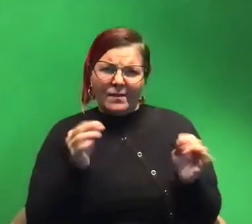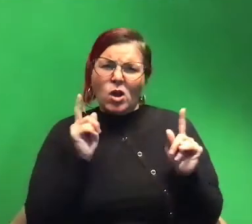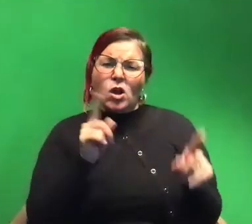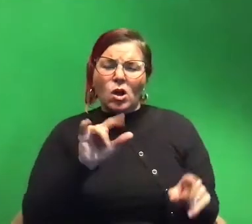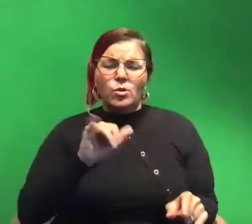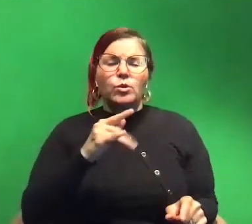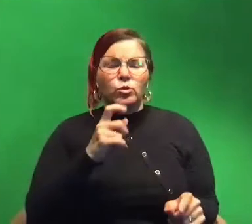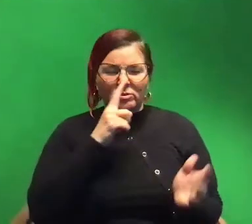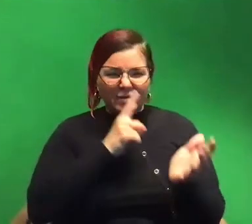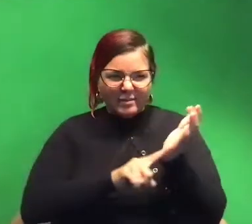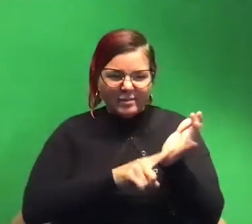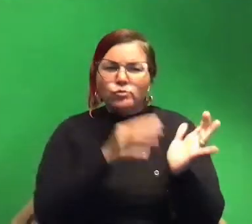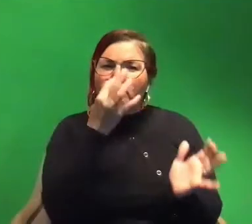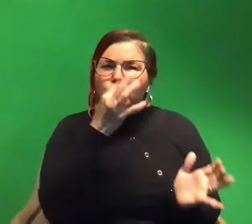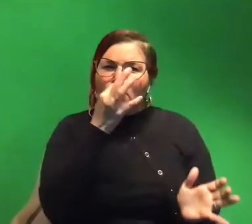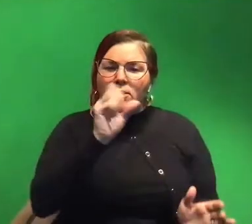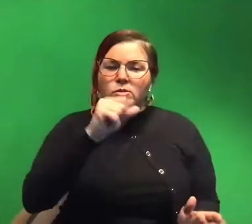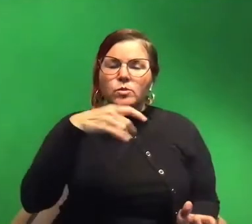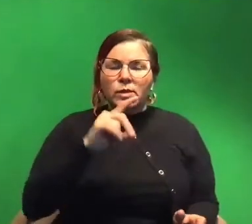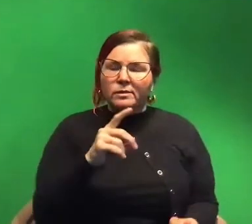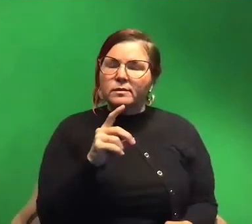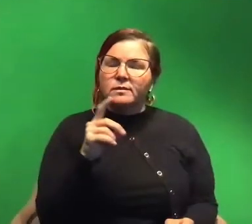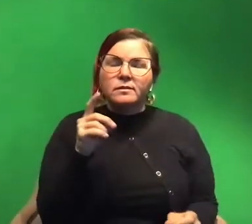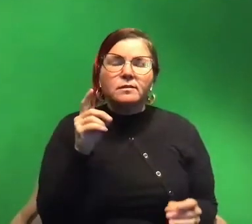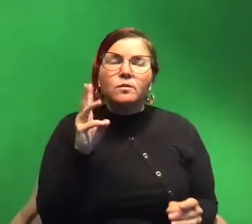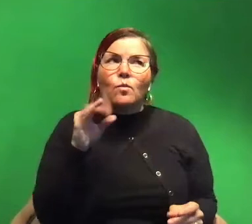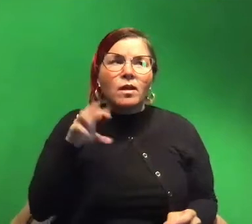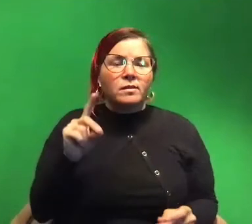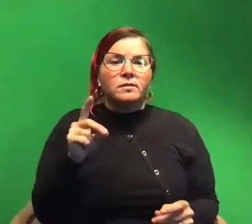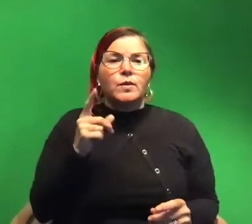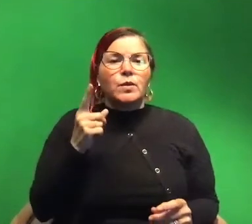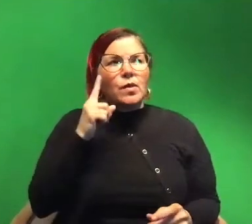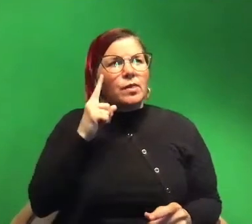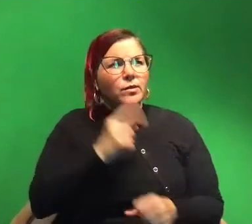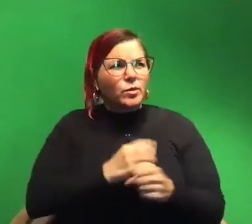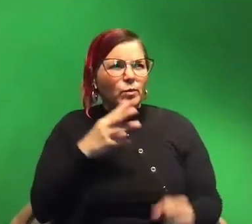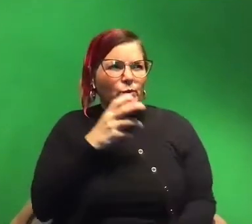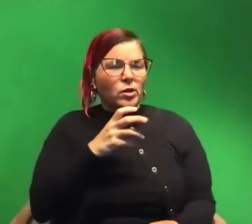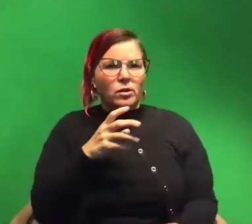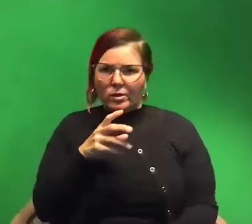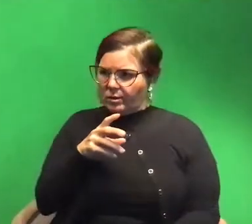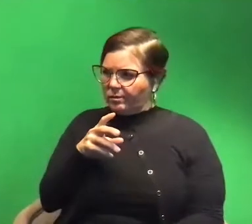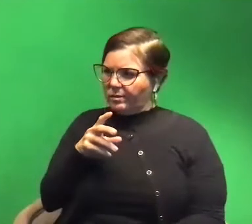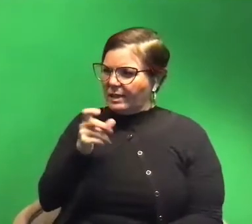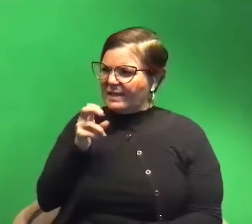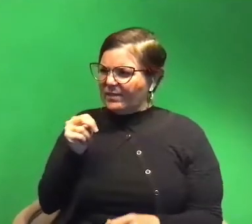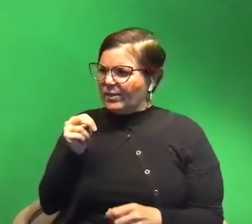look up strawberry squid it's wild like you think it's gonna be weird and then you see it you're like well that's even weirder than